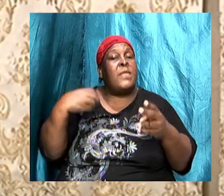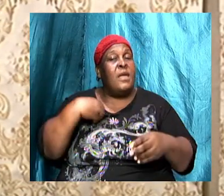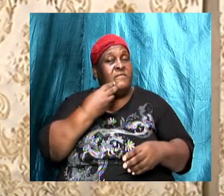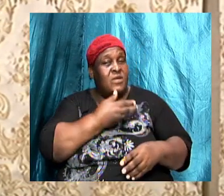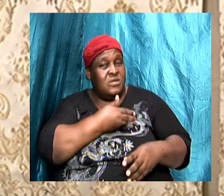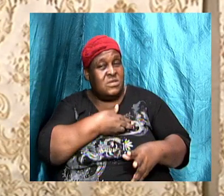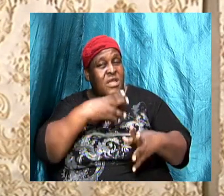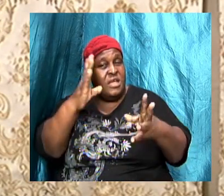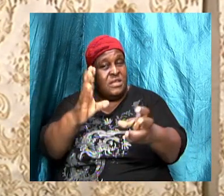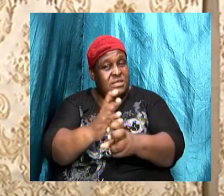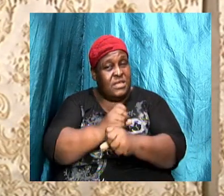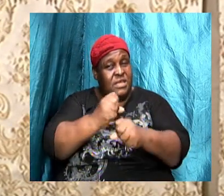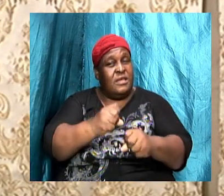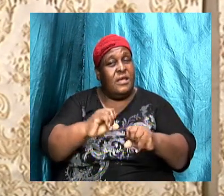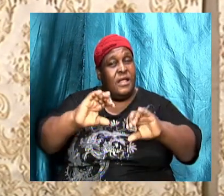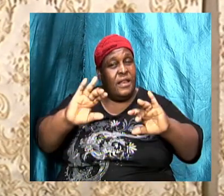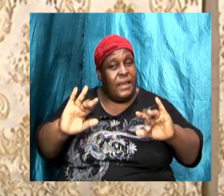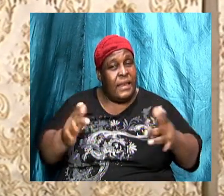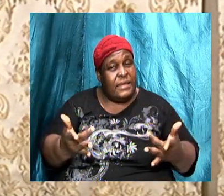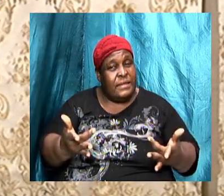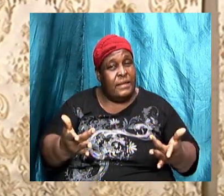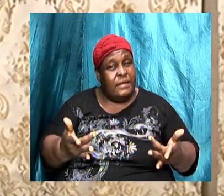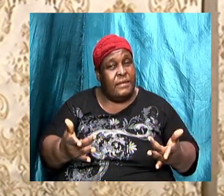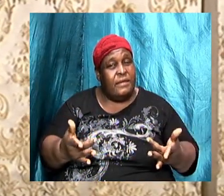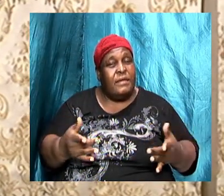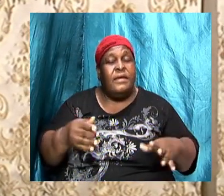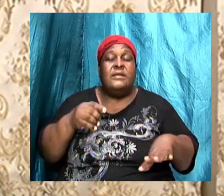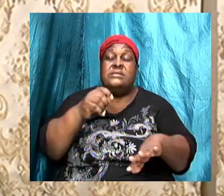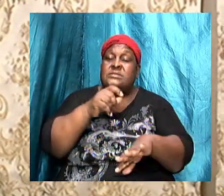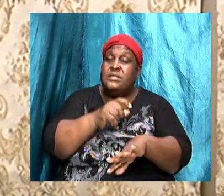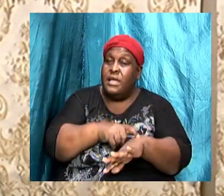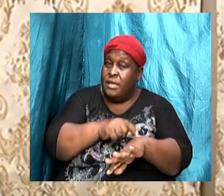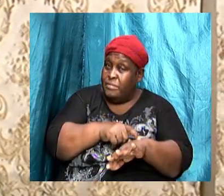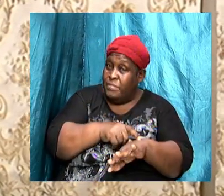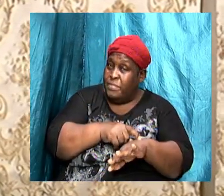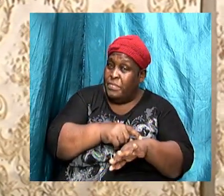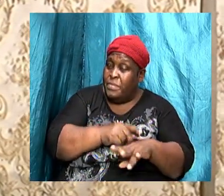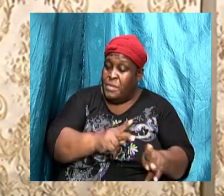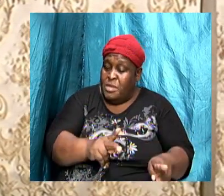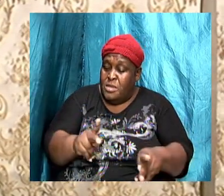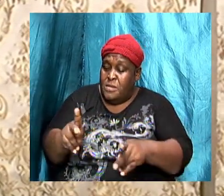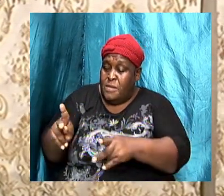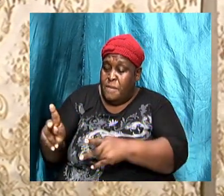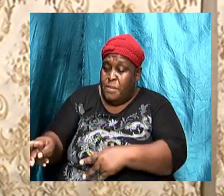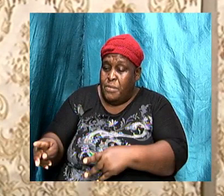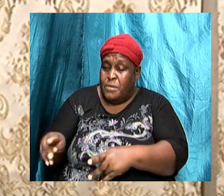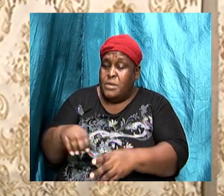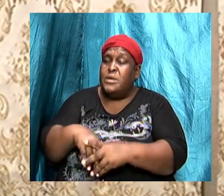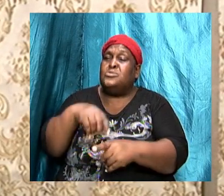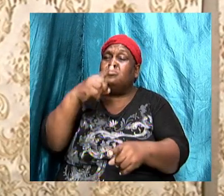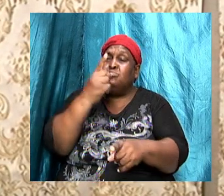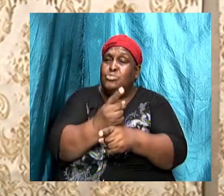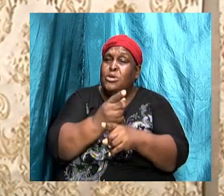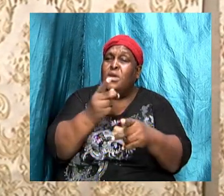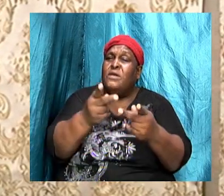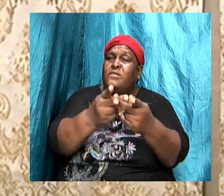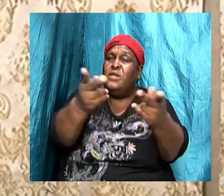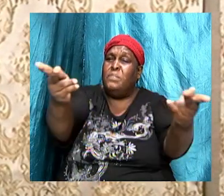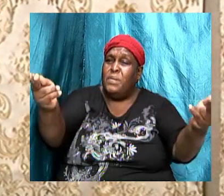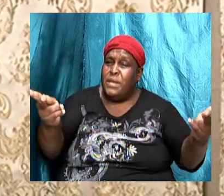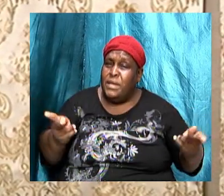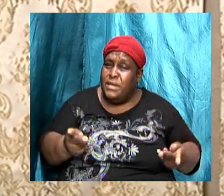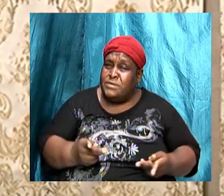taken for granted. It's time to put it in its rightful place and